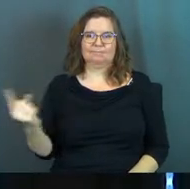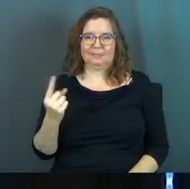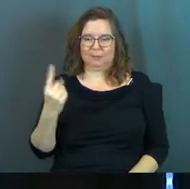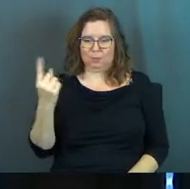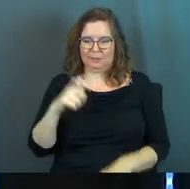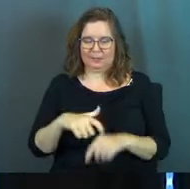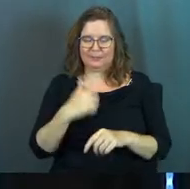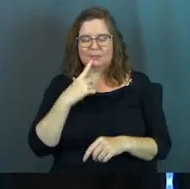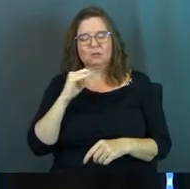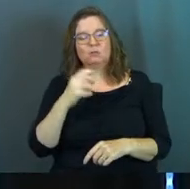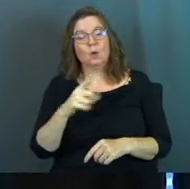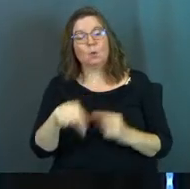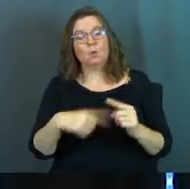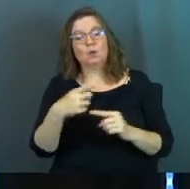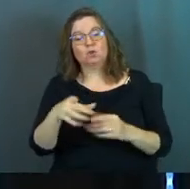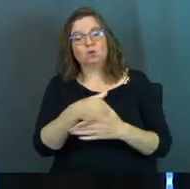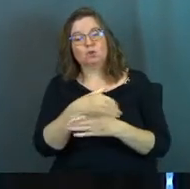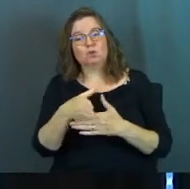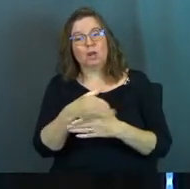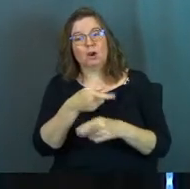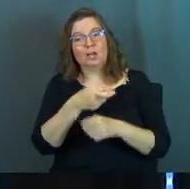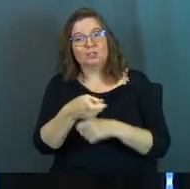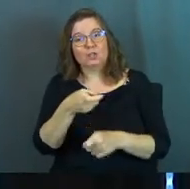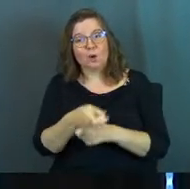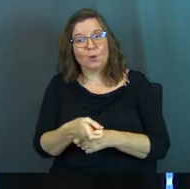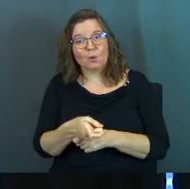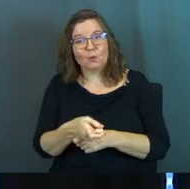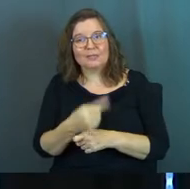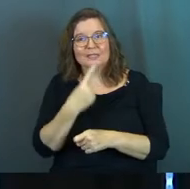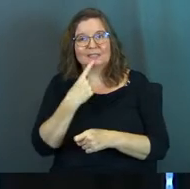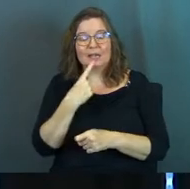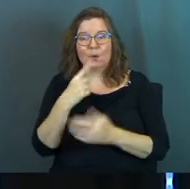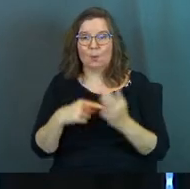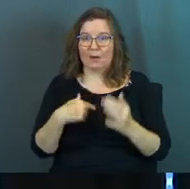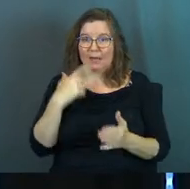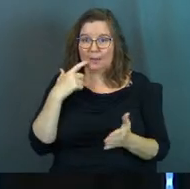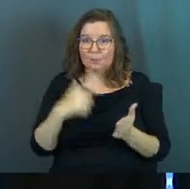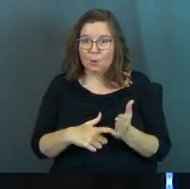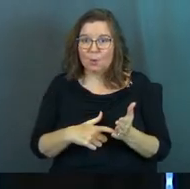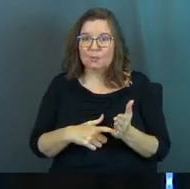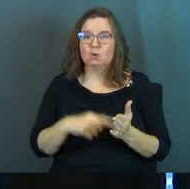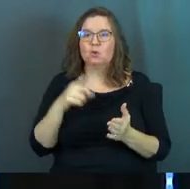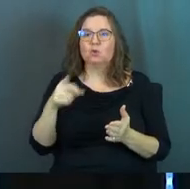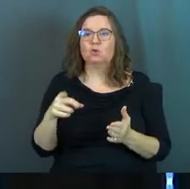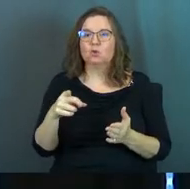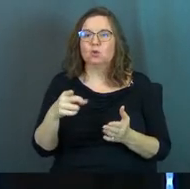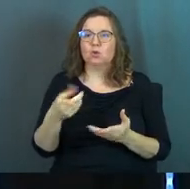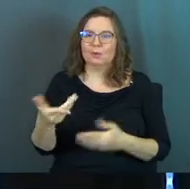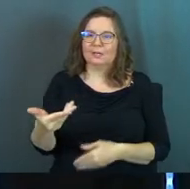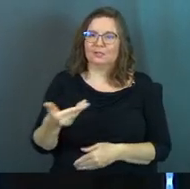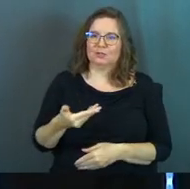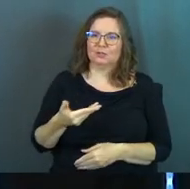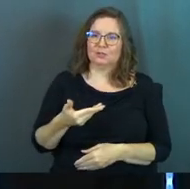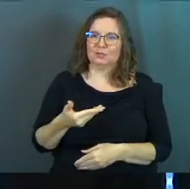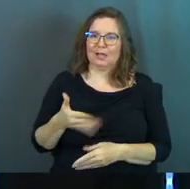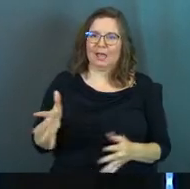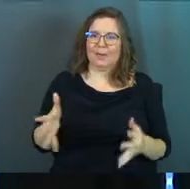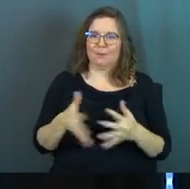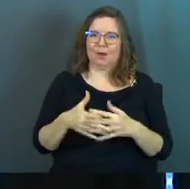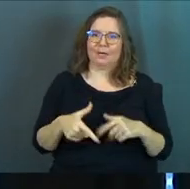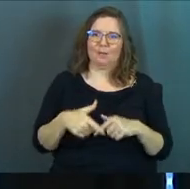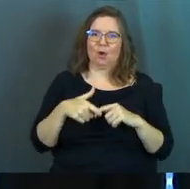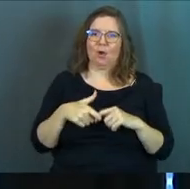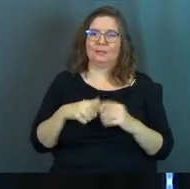to me this one time, said, Josh, whenever you share a joke, he said, what I'm noticing is you will introduce a pregnant